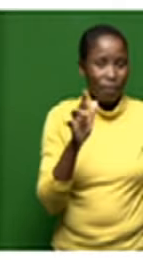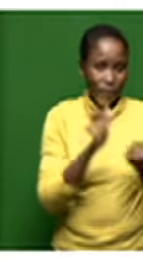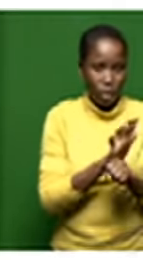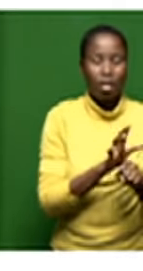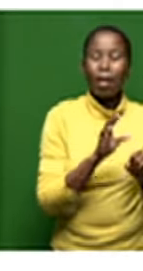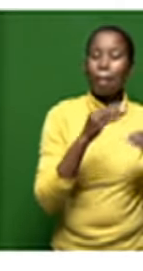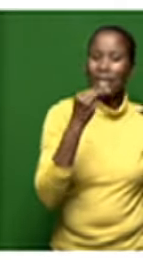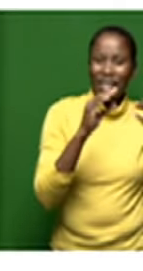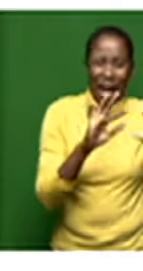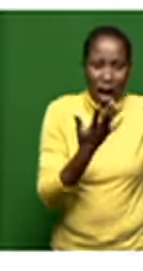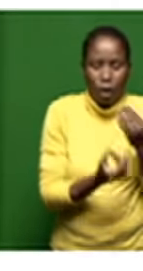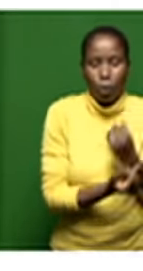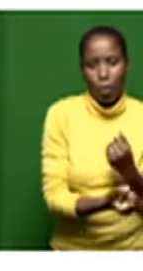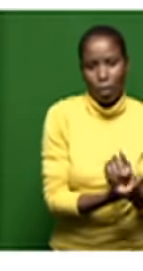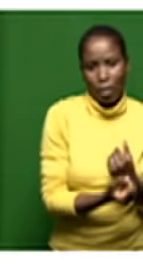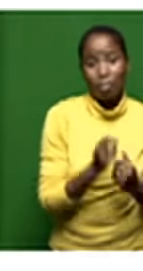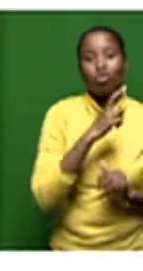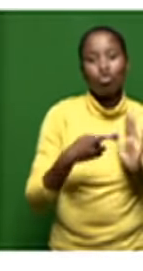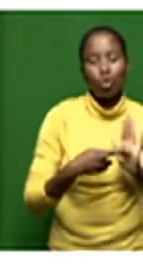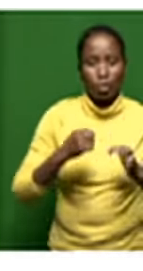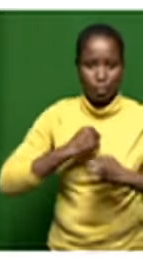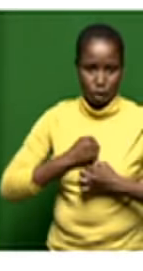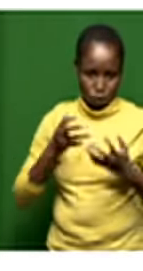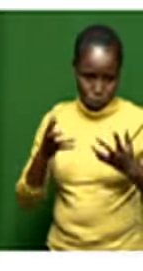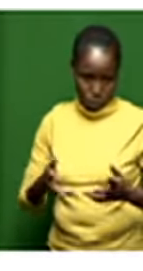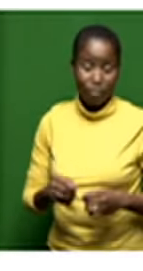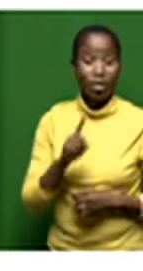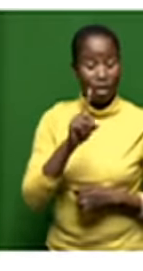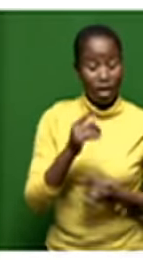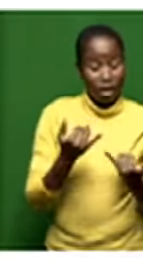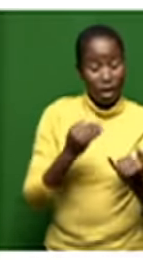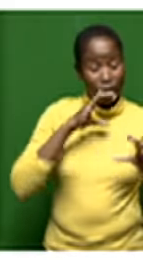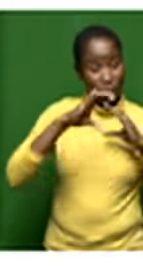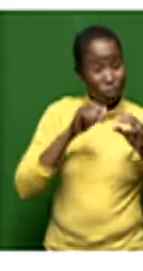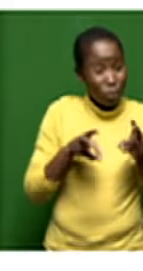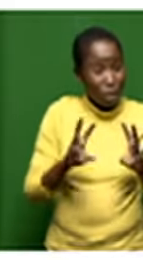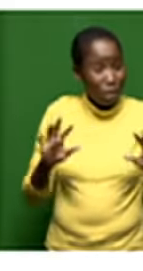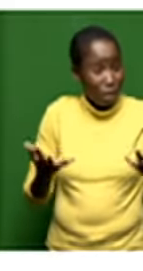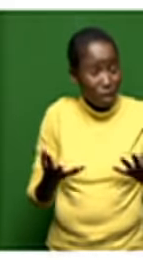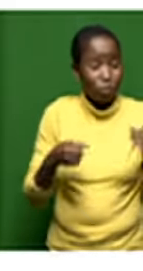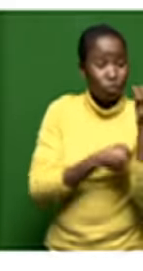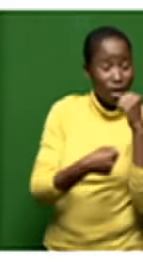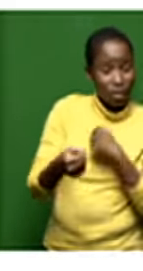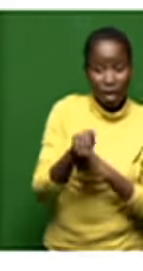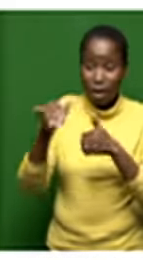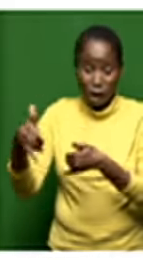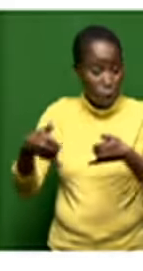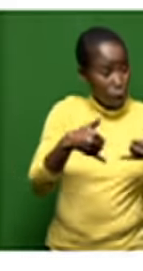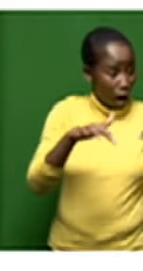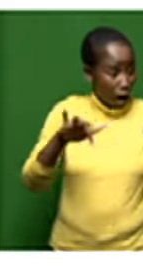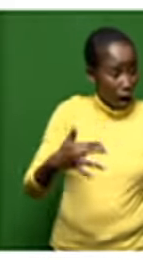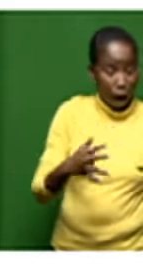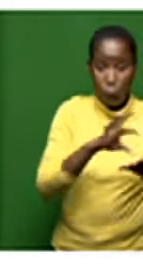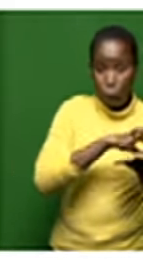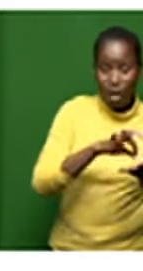is our role any further communication regarding the structure the awards of the pina those are things that are being handled